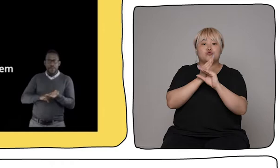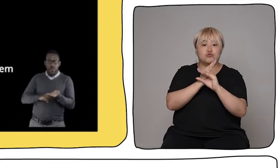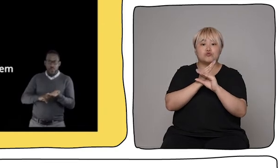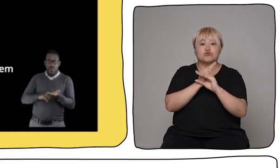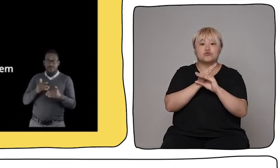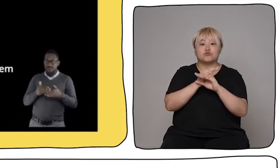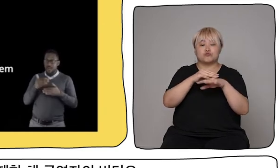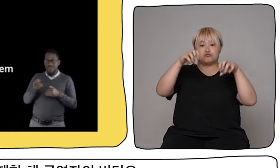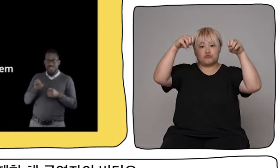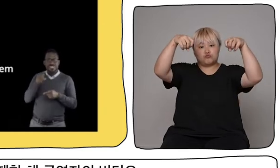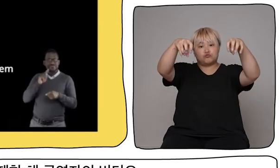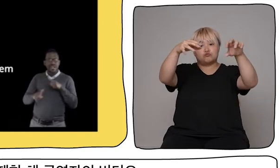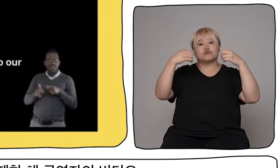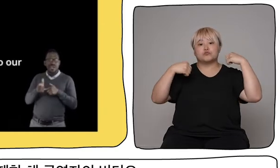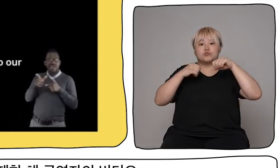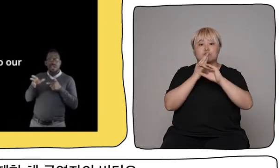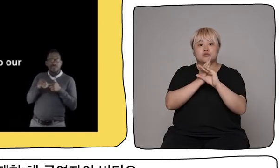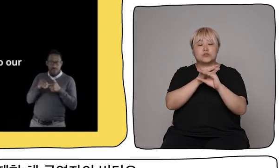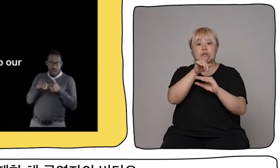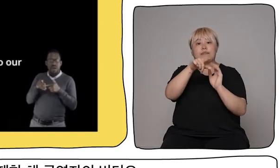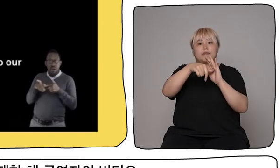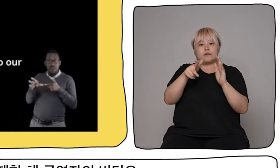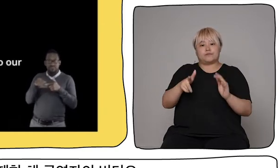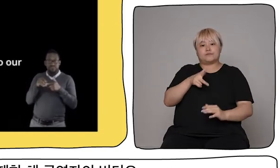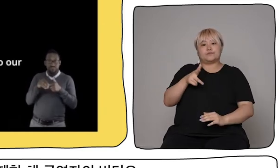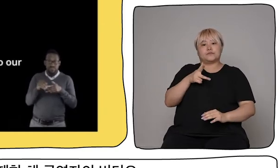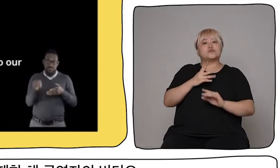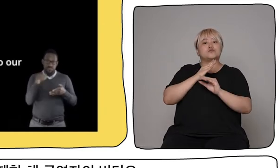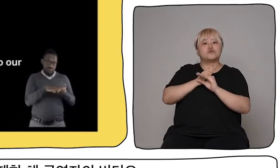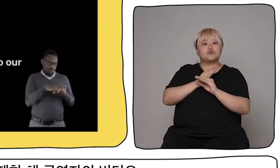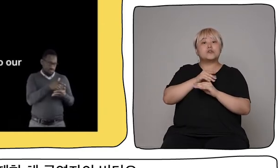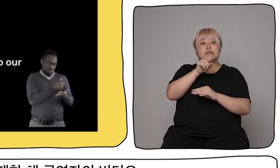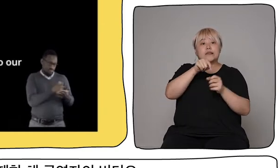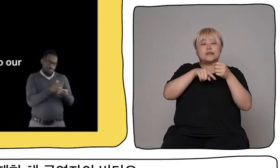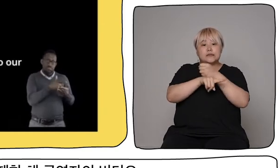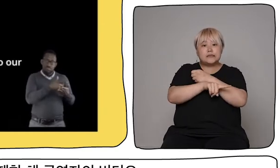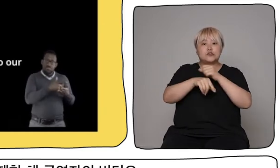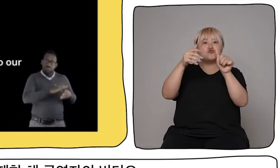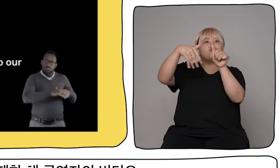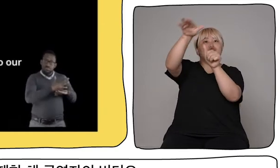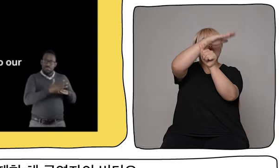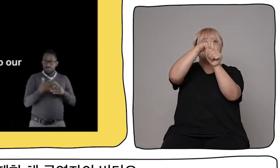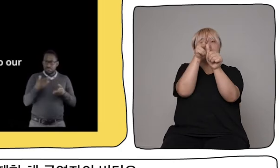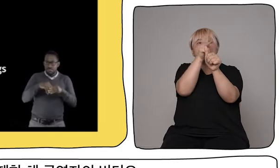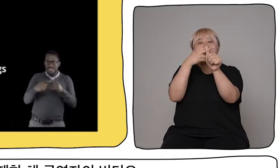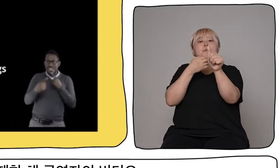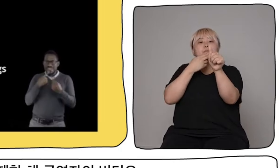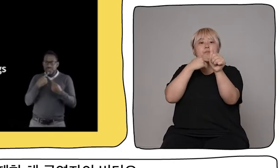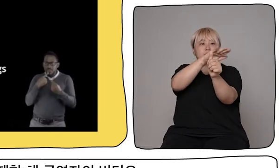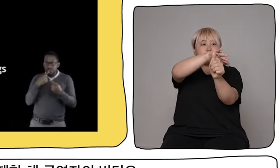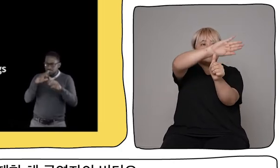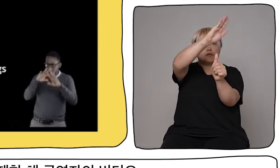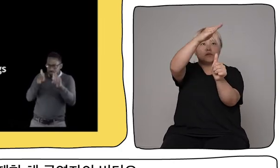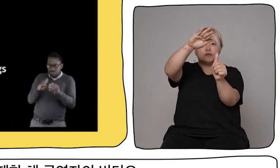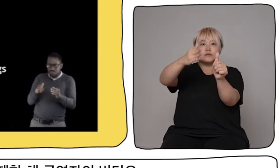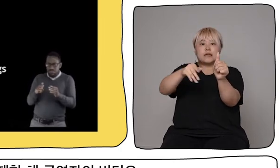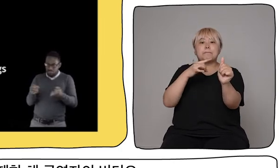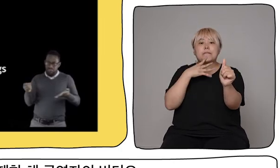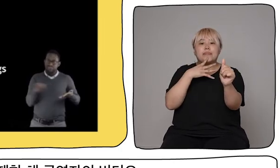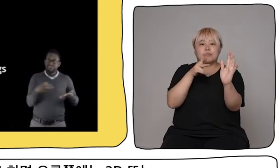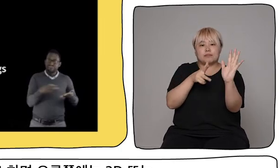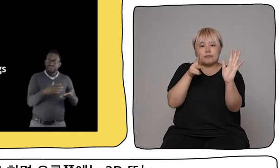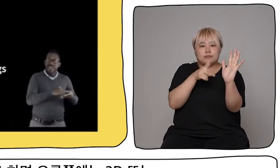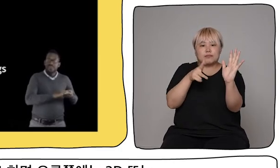camera we use to film them which records regular video and depth information onto our laptop of just the performers and none of their surroundings.